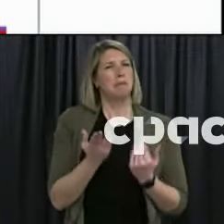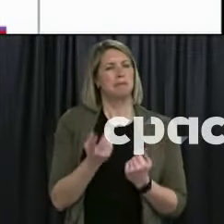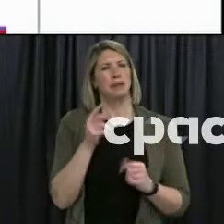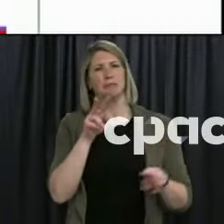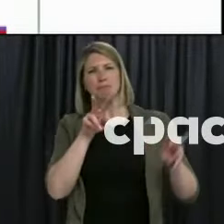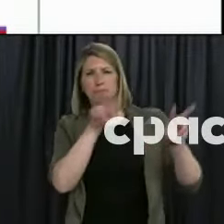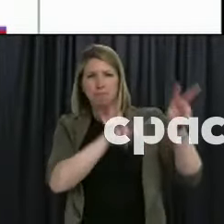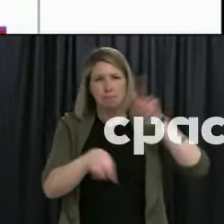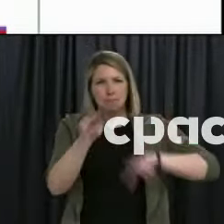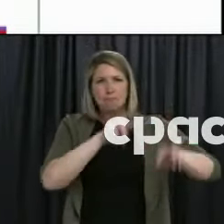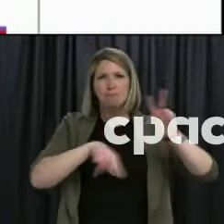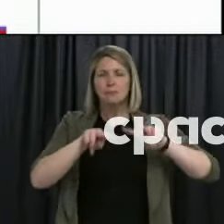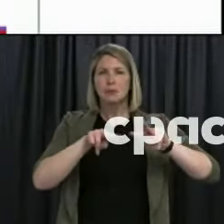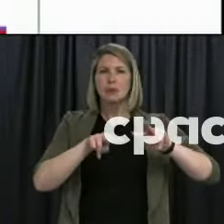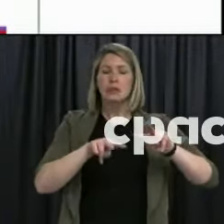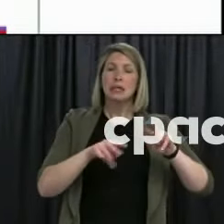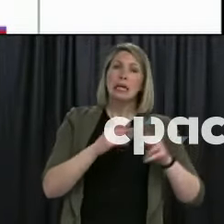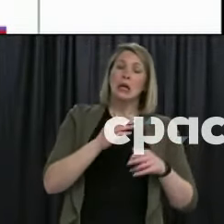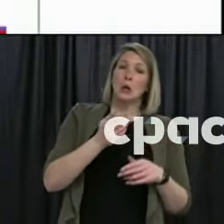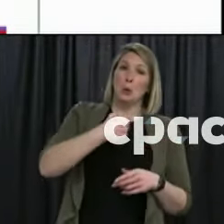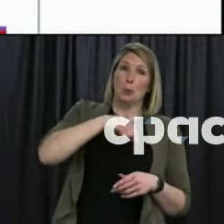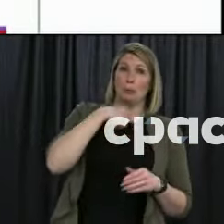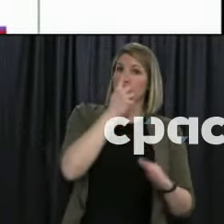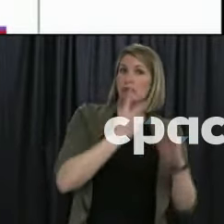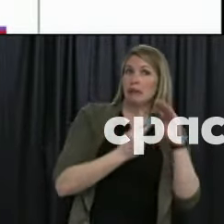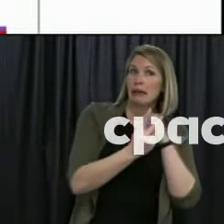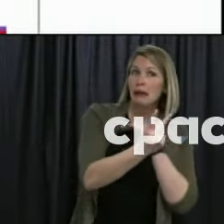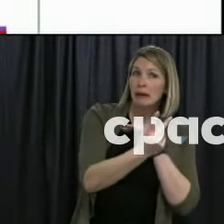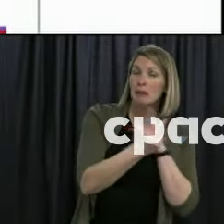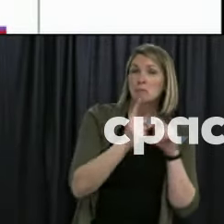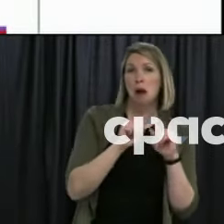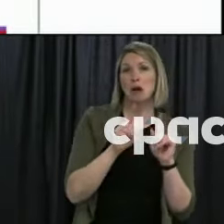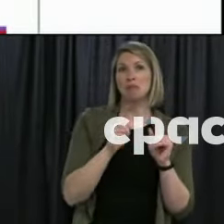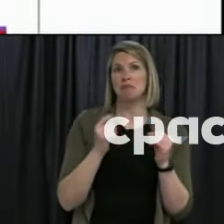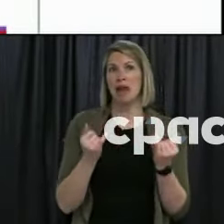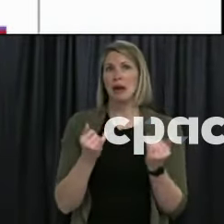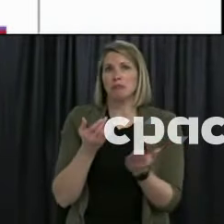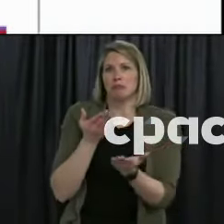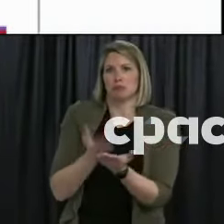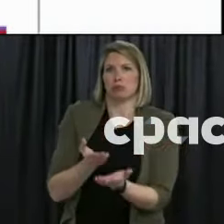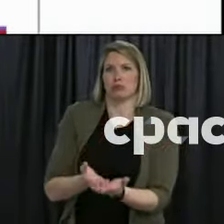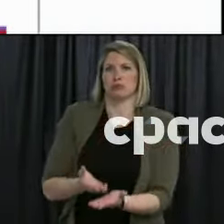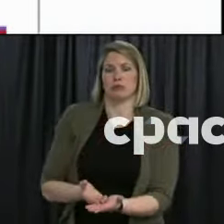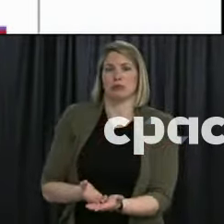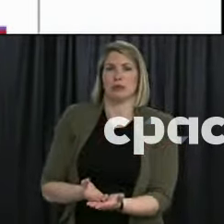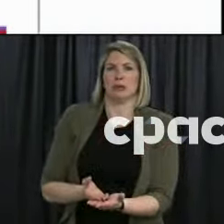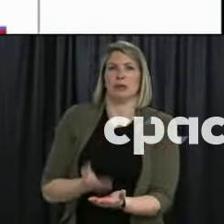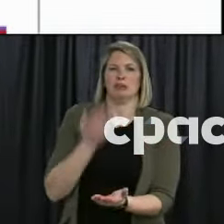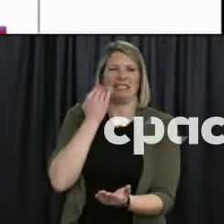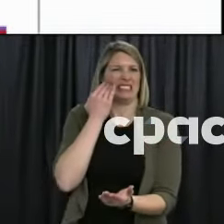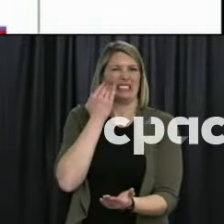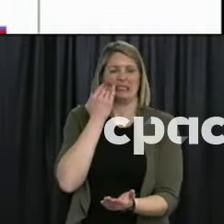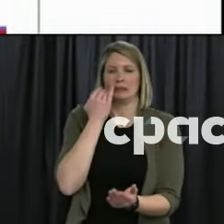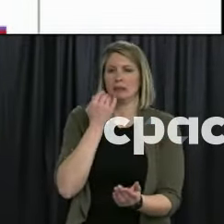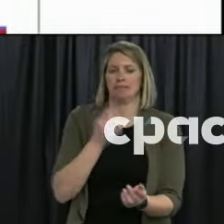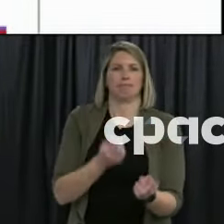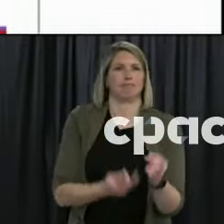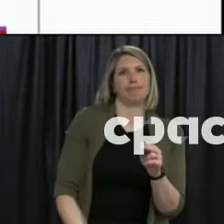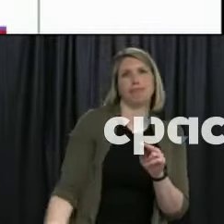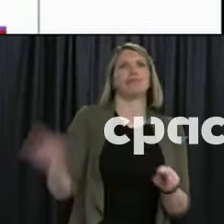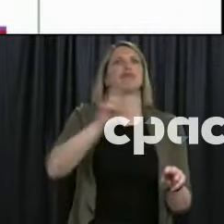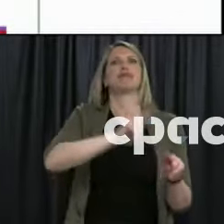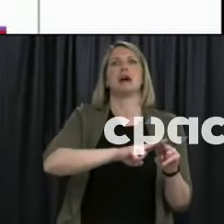artificial in terms of the two peaks, and that's because the large volume of cases that were noted and the testing that was needed,